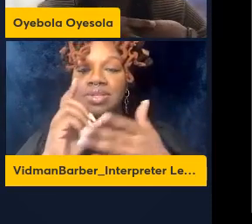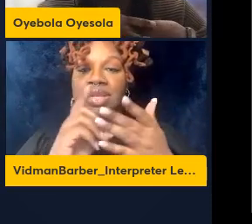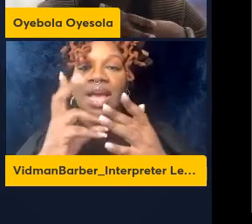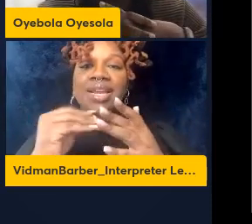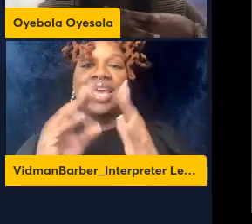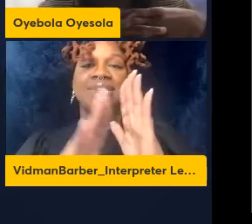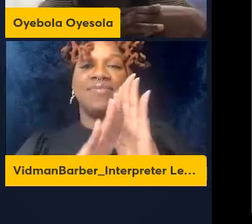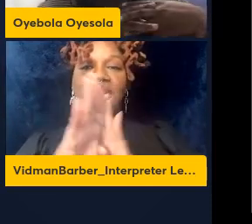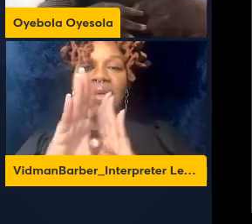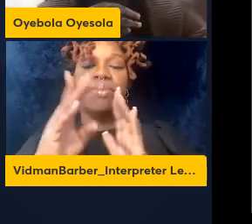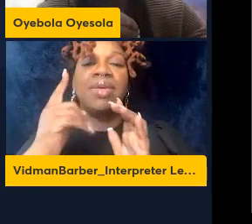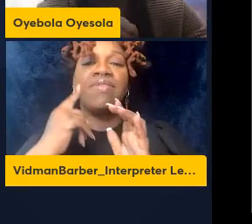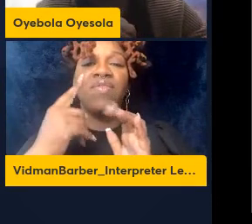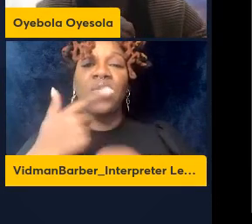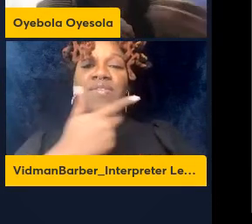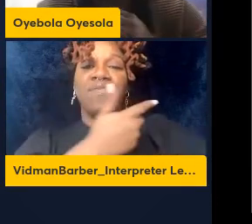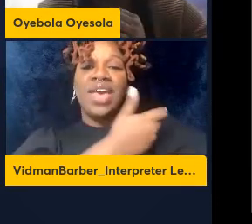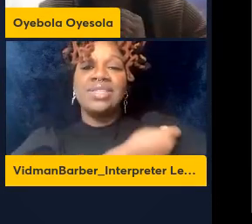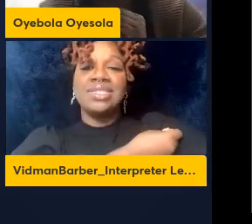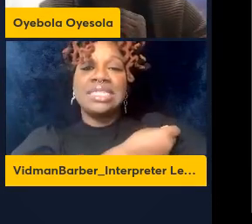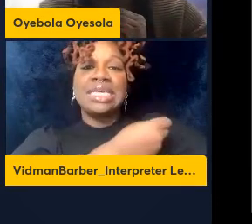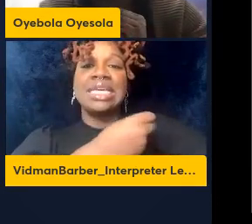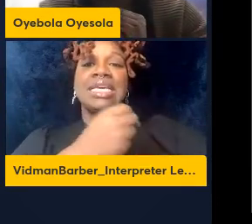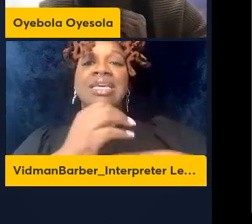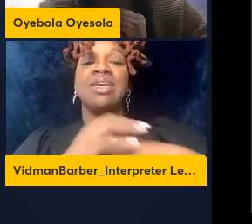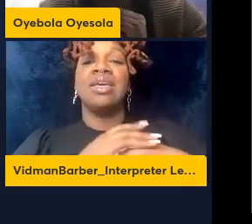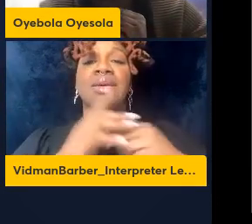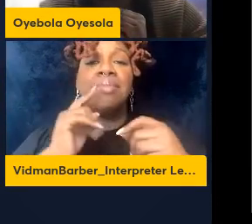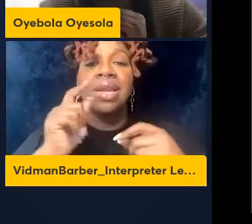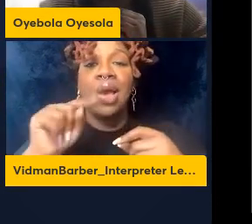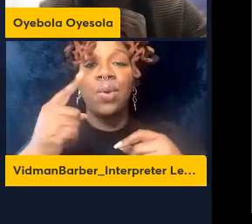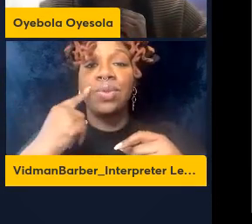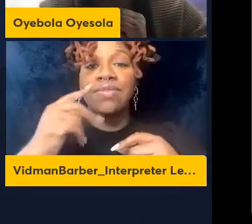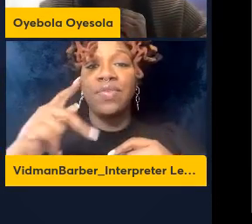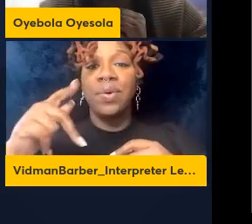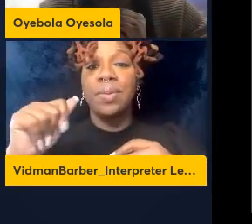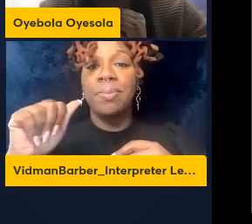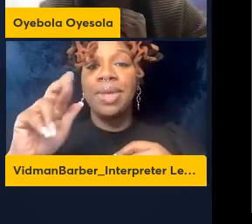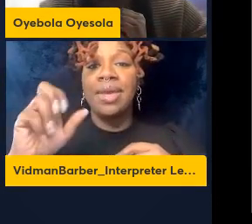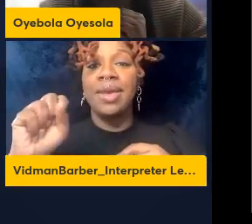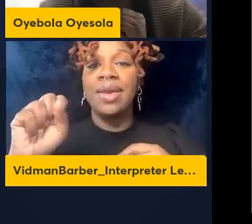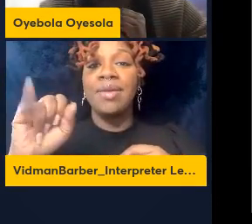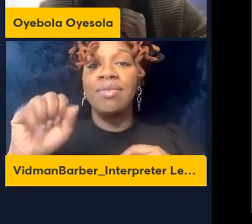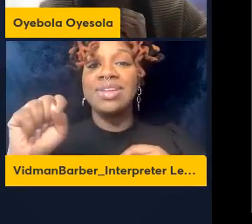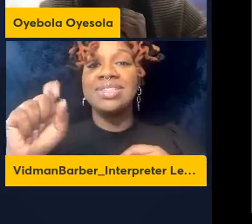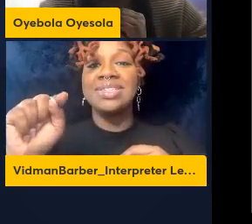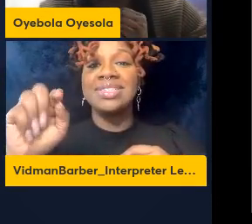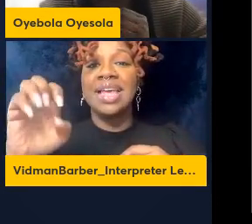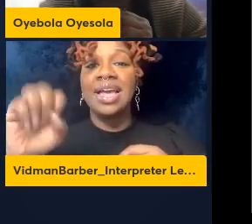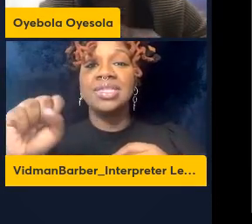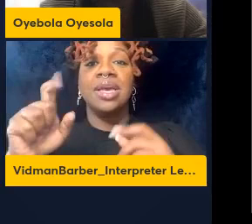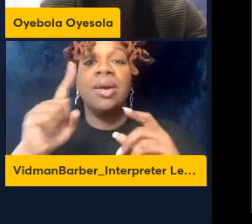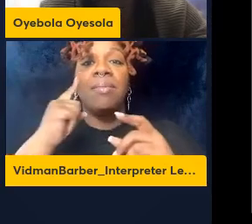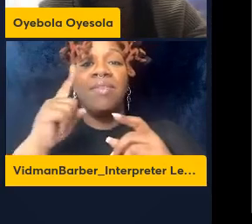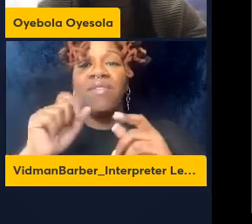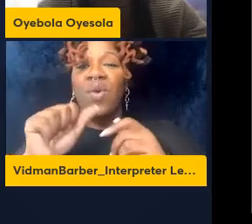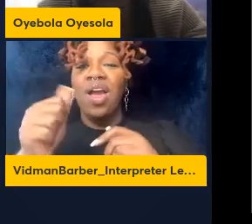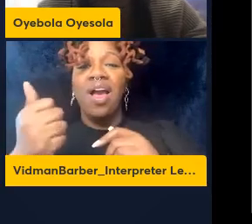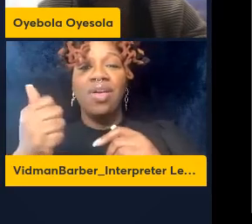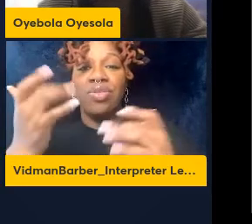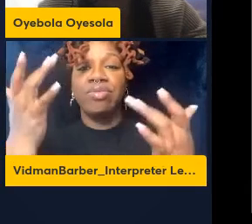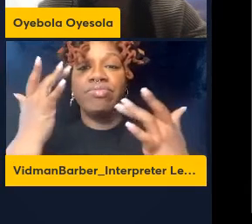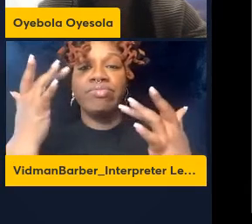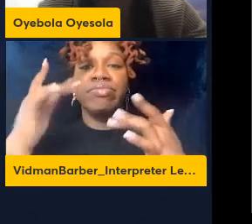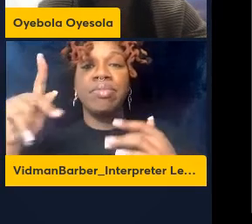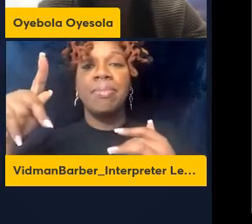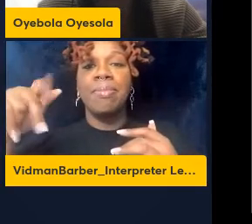vaccines not only for helminous parasites but also for other pathogens as well